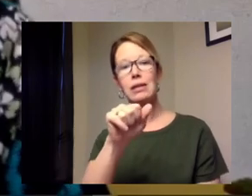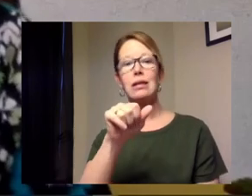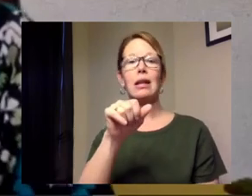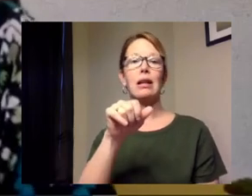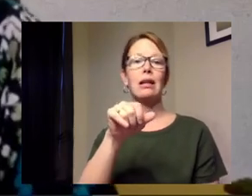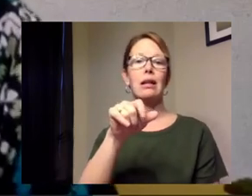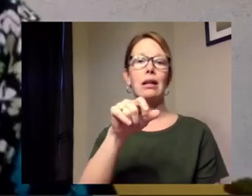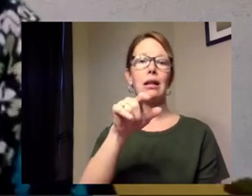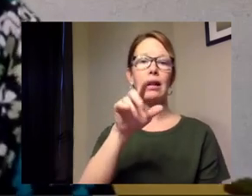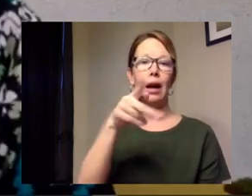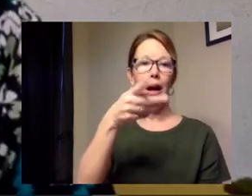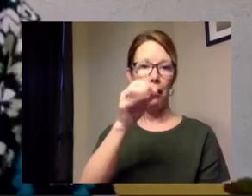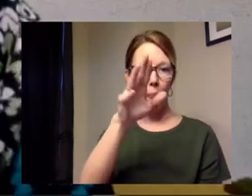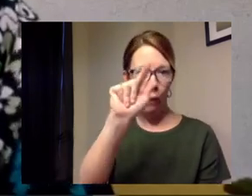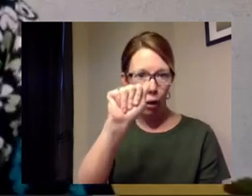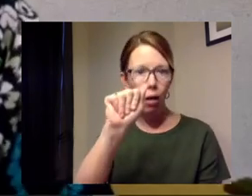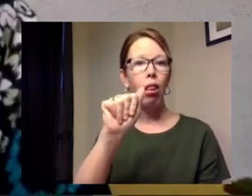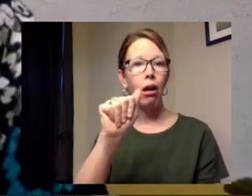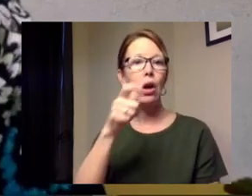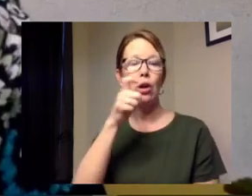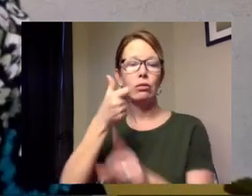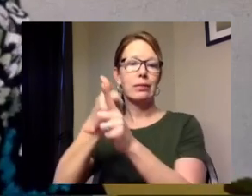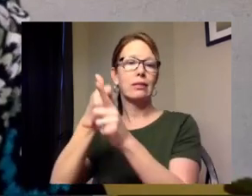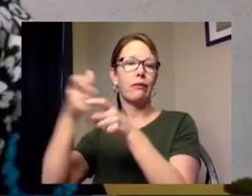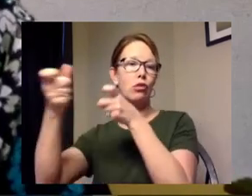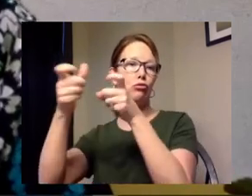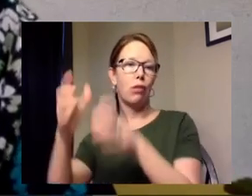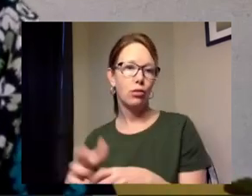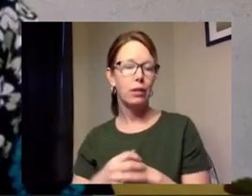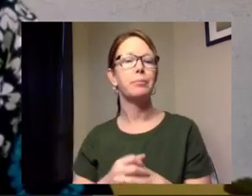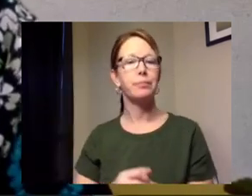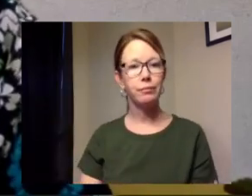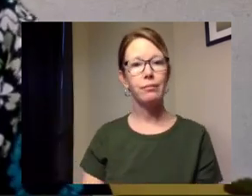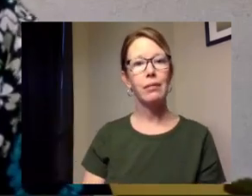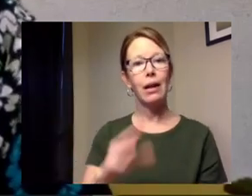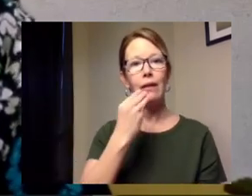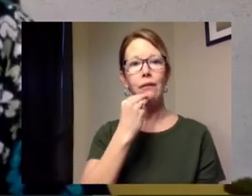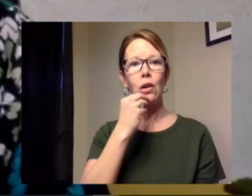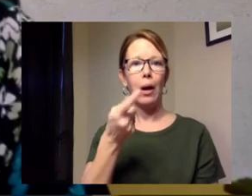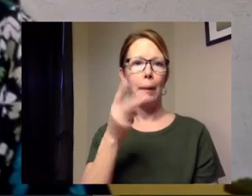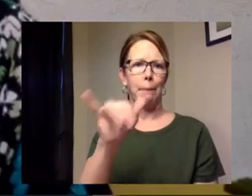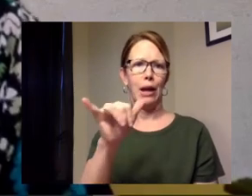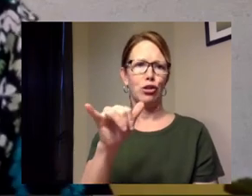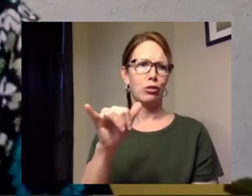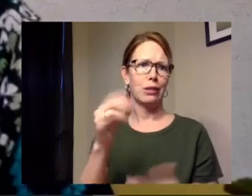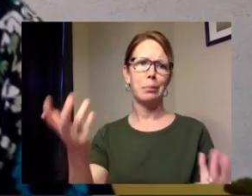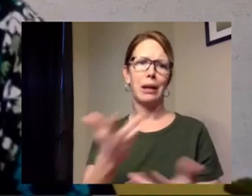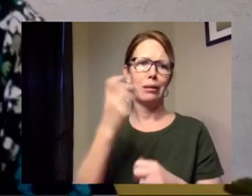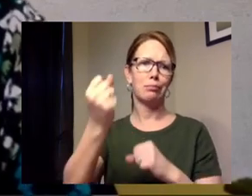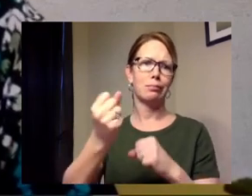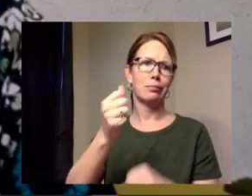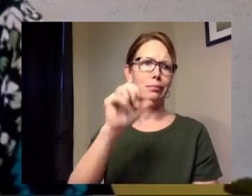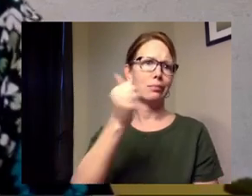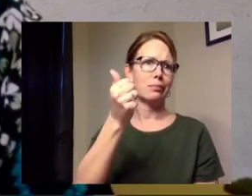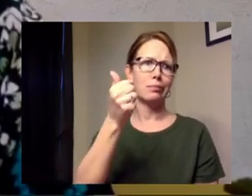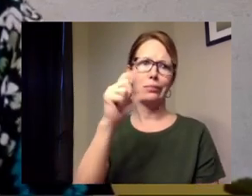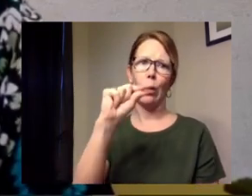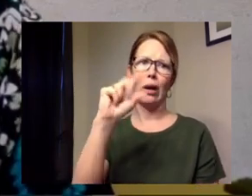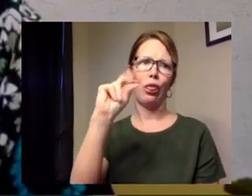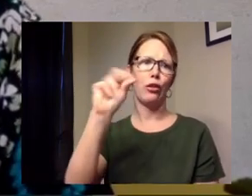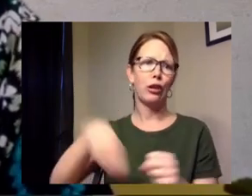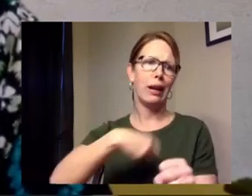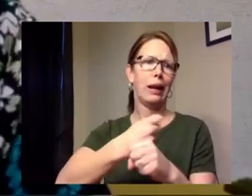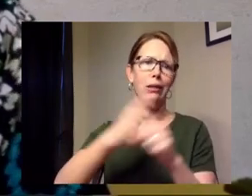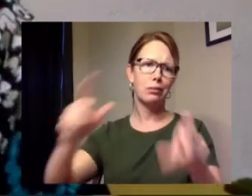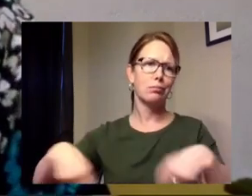and paula herwitz who is the director and the food pantry's been around for several decades as a grassroots effort in